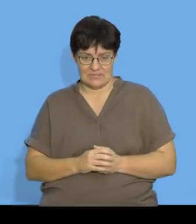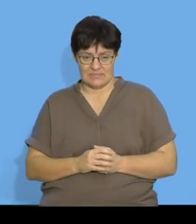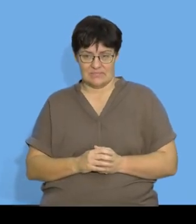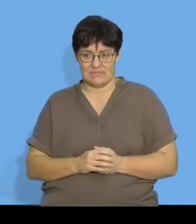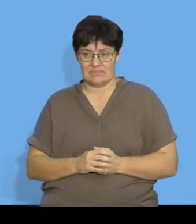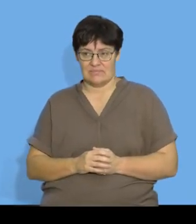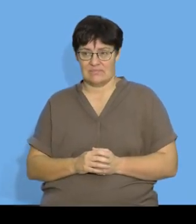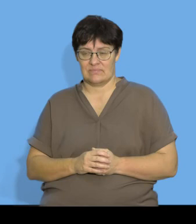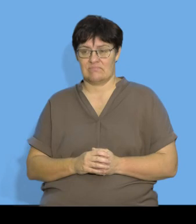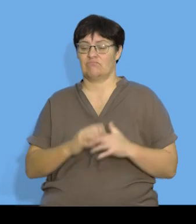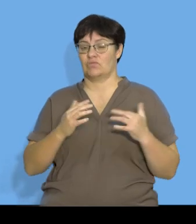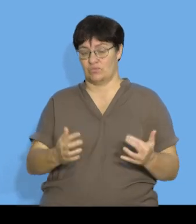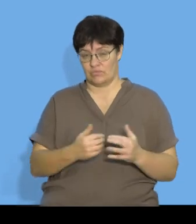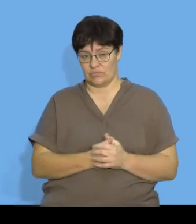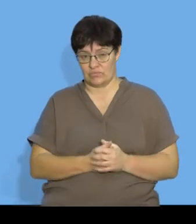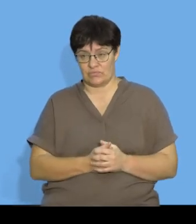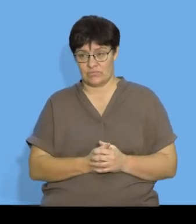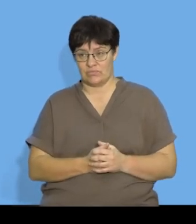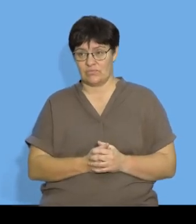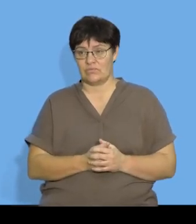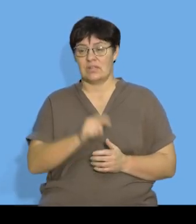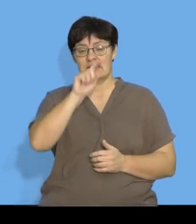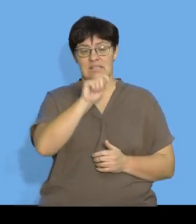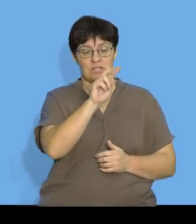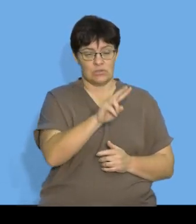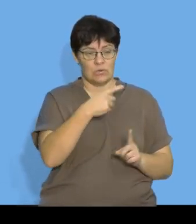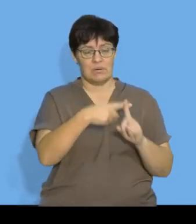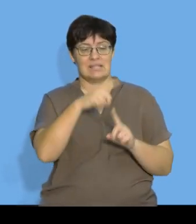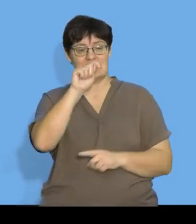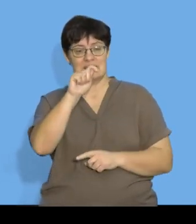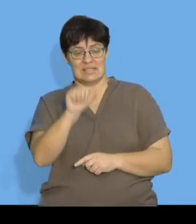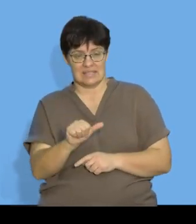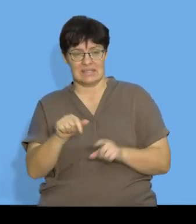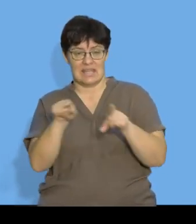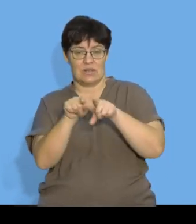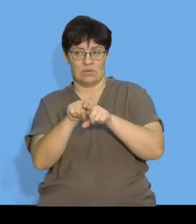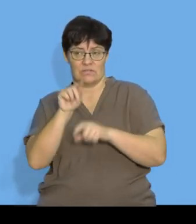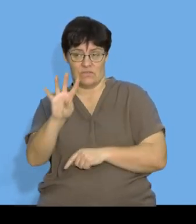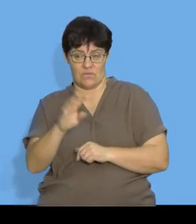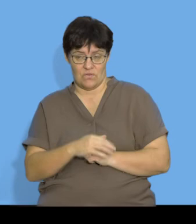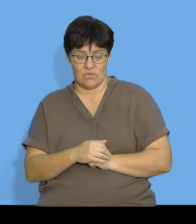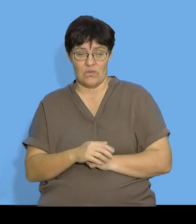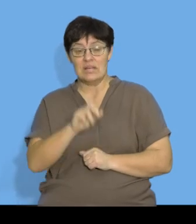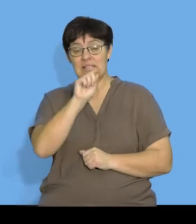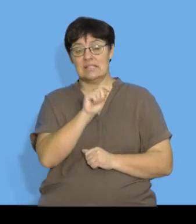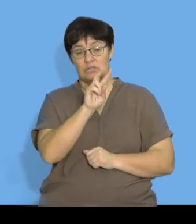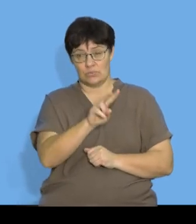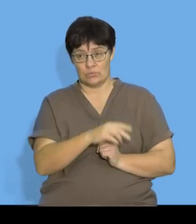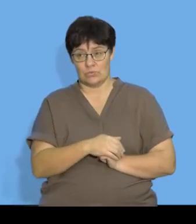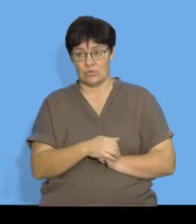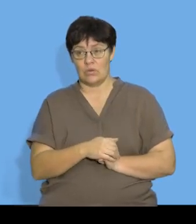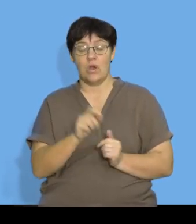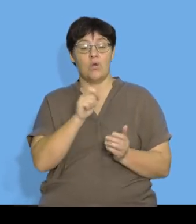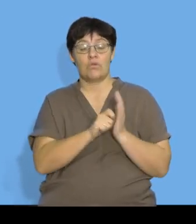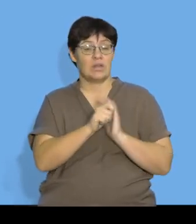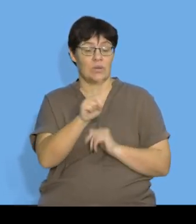so t2 plus t6 equals 4 we know that t2 can be written as a